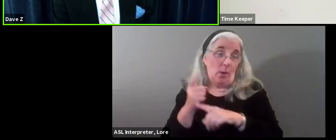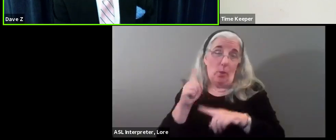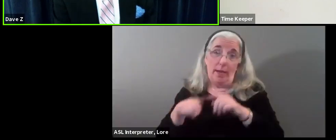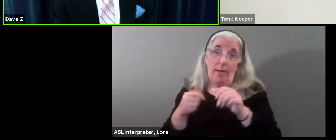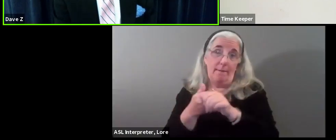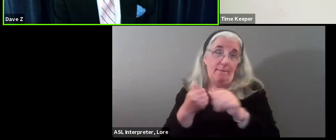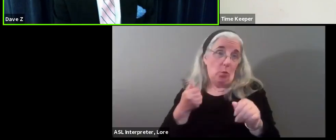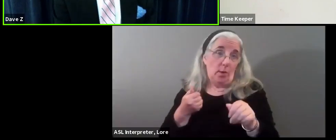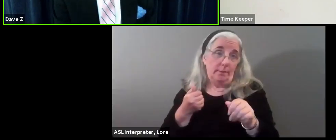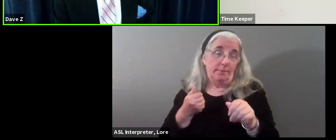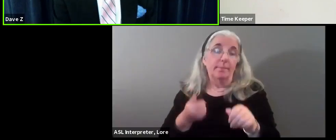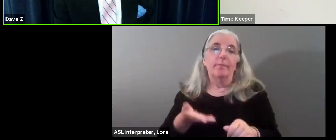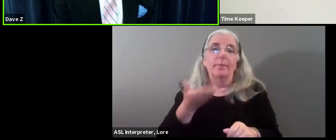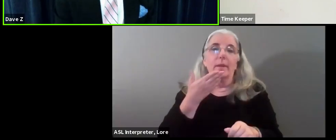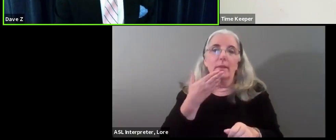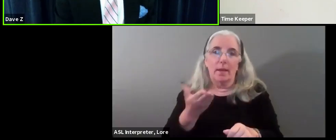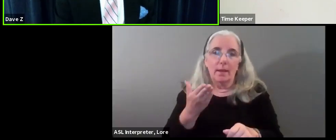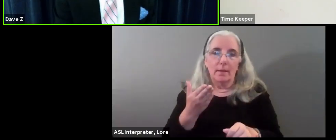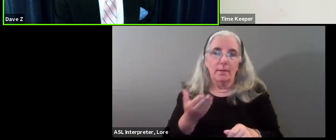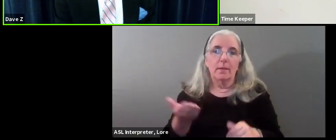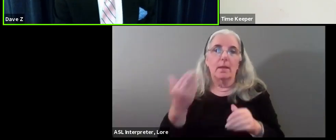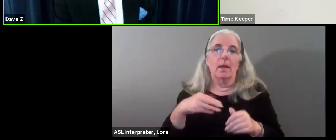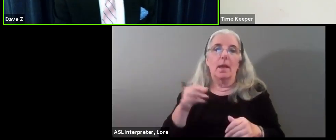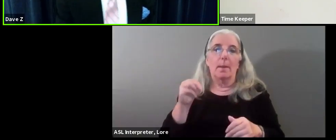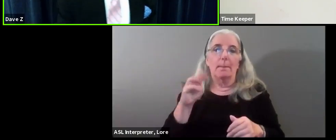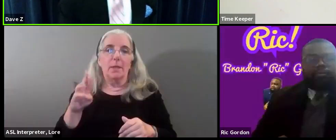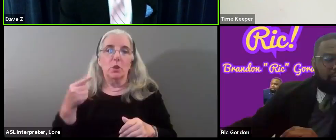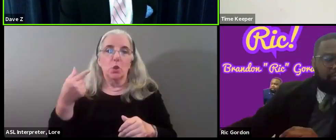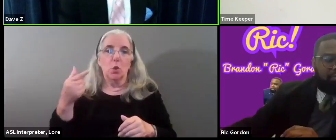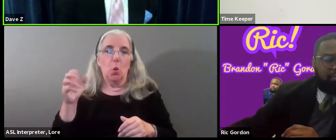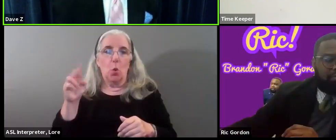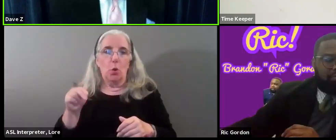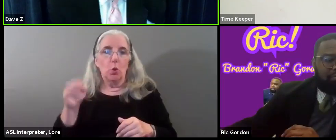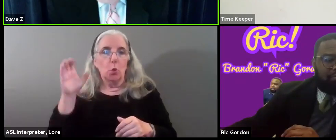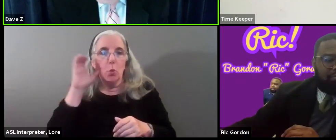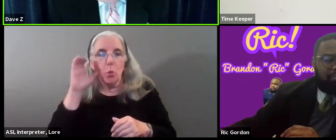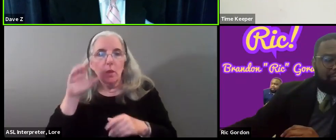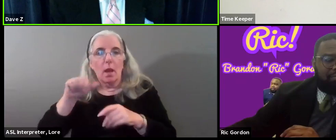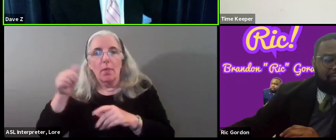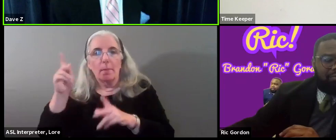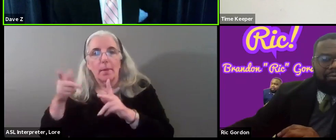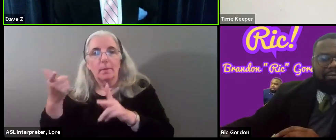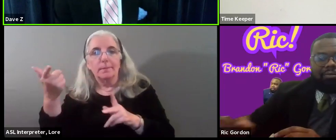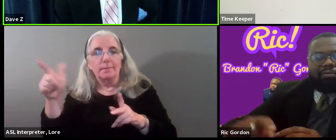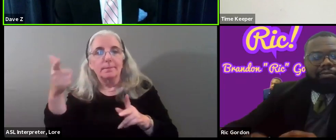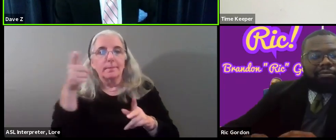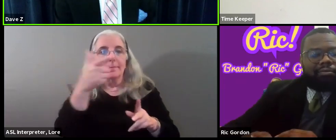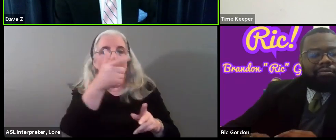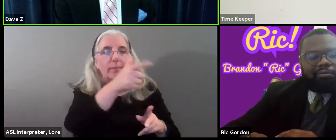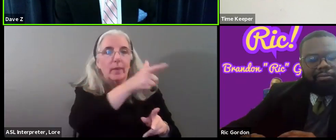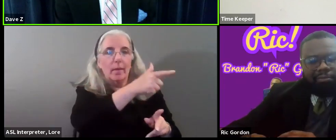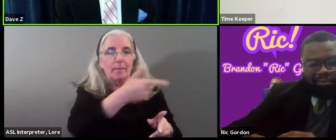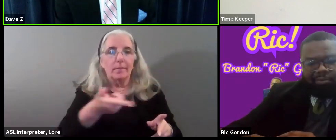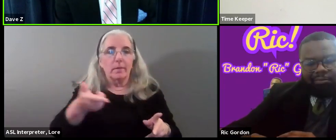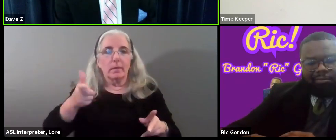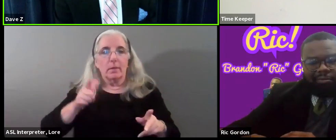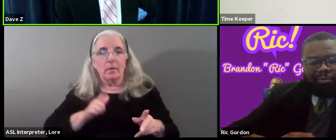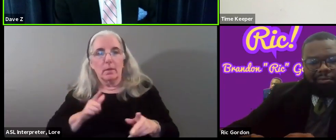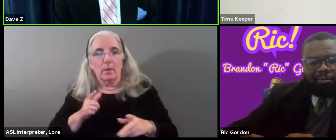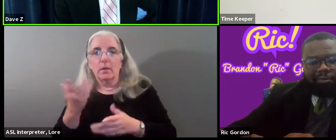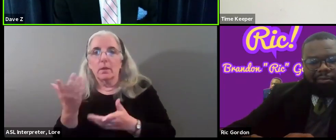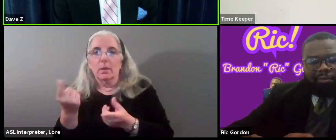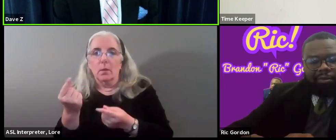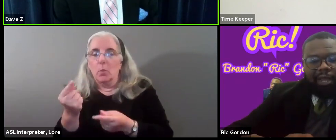Thank you, Ms. Weaver. Mr. Gordon, you've heard your other candidates talking about reducing the carbon footprint.